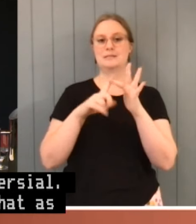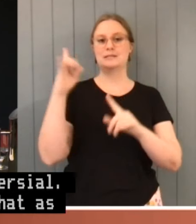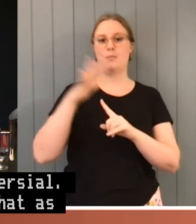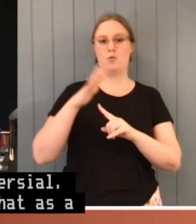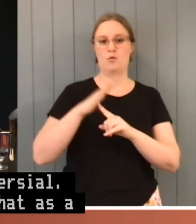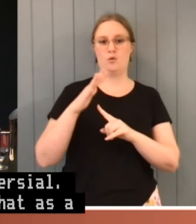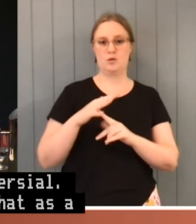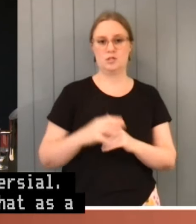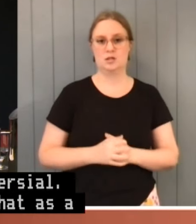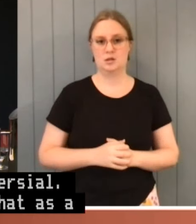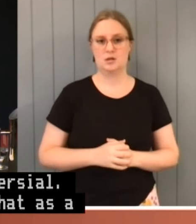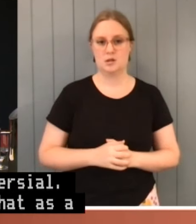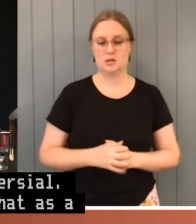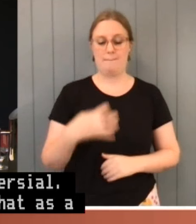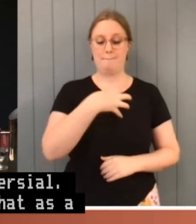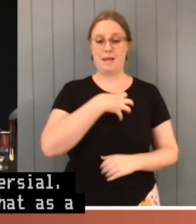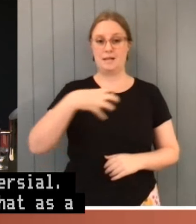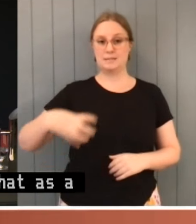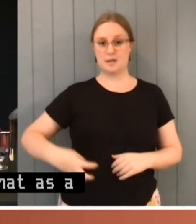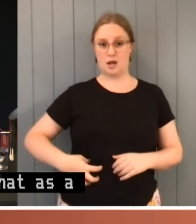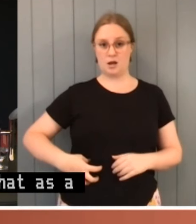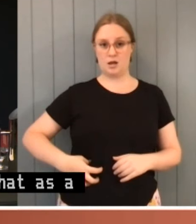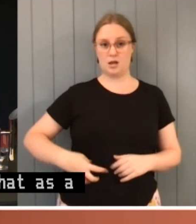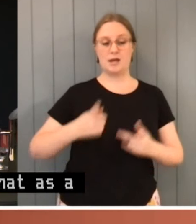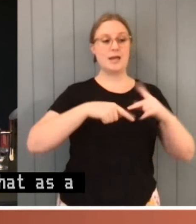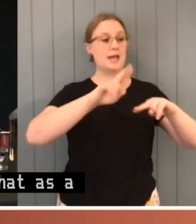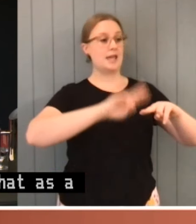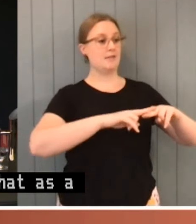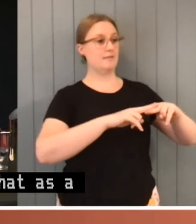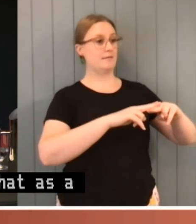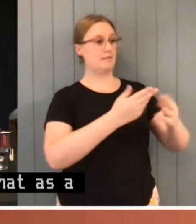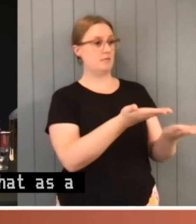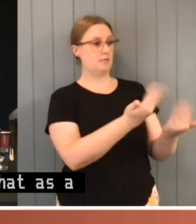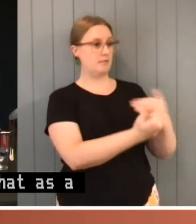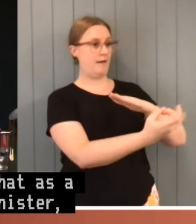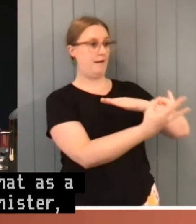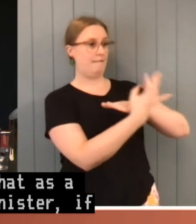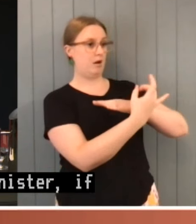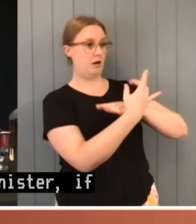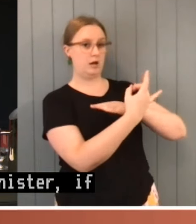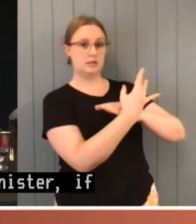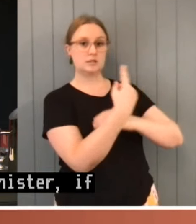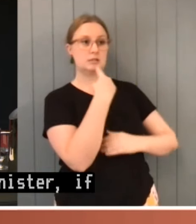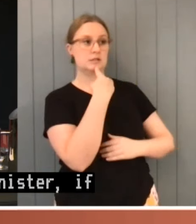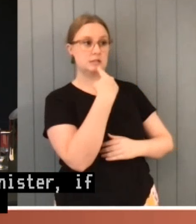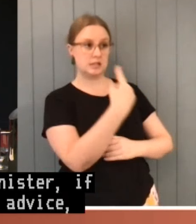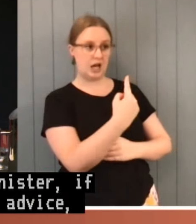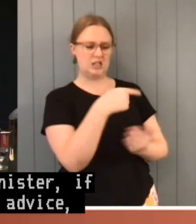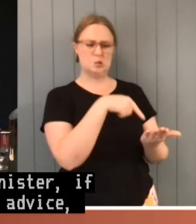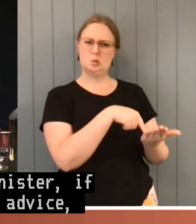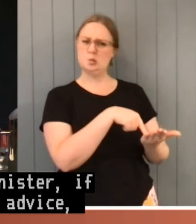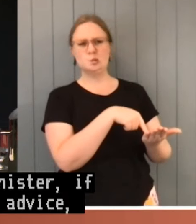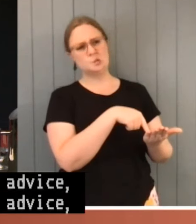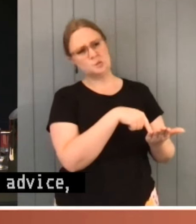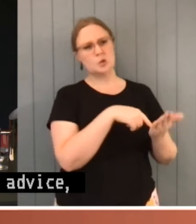the minister, if advised, for example, takes advice that there is a constitutional question, but on balance it looks